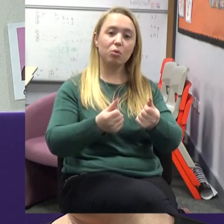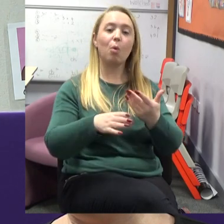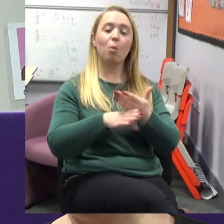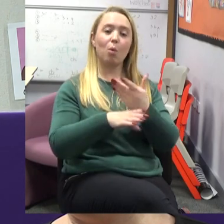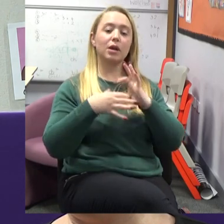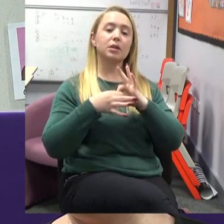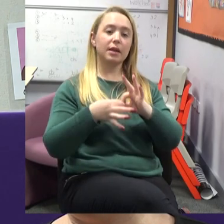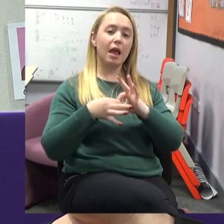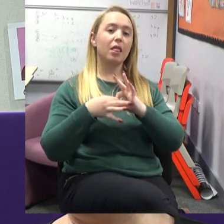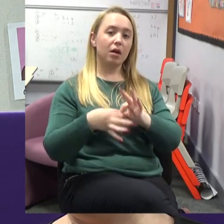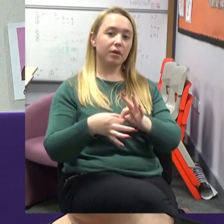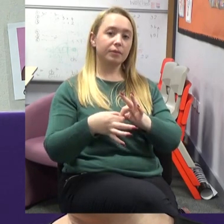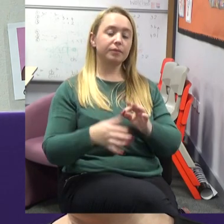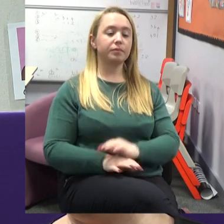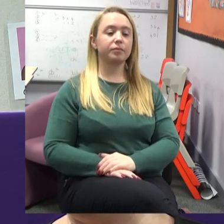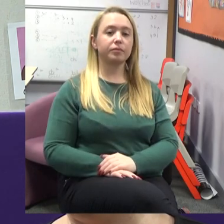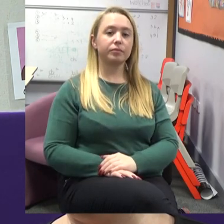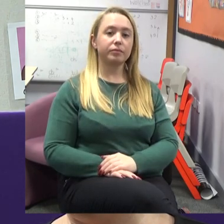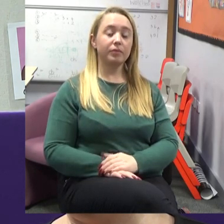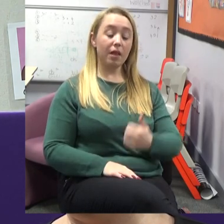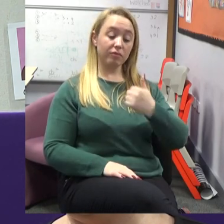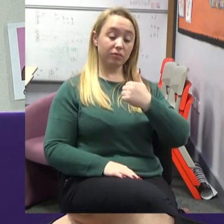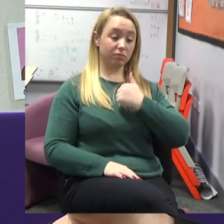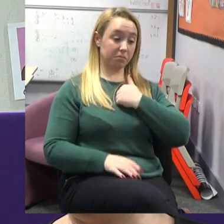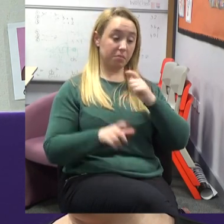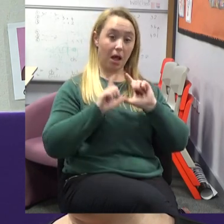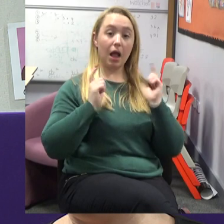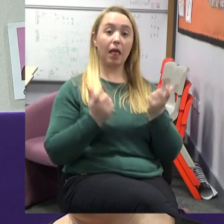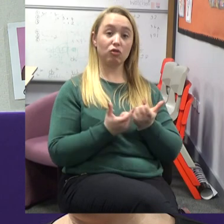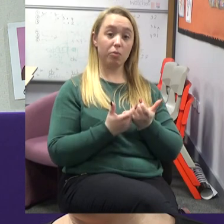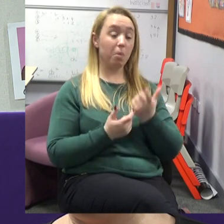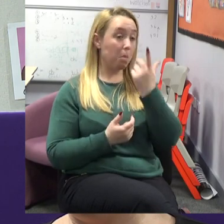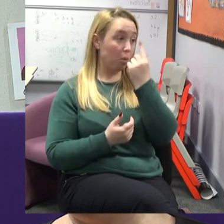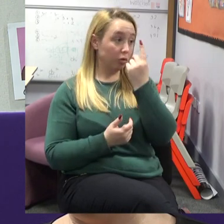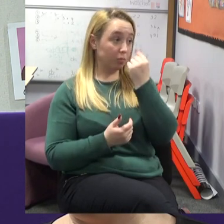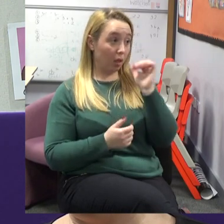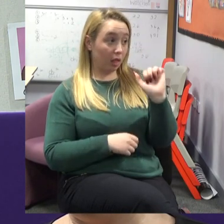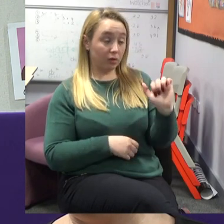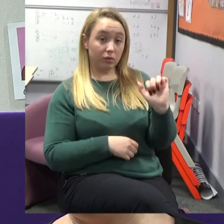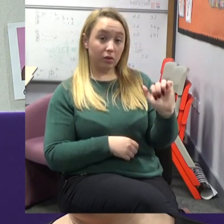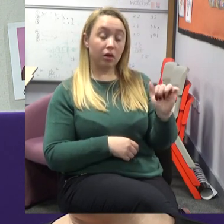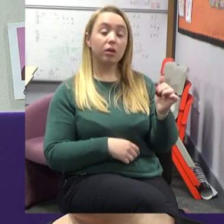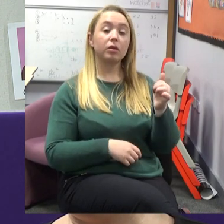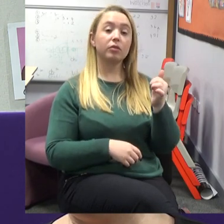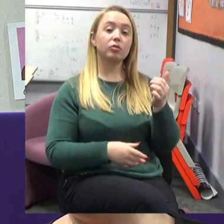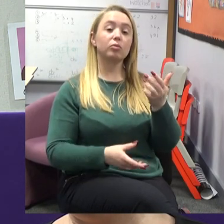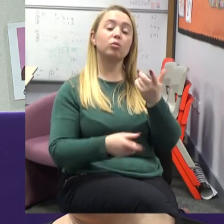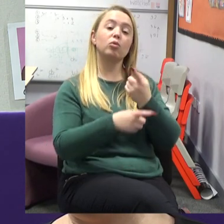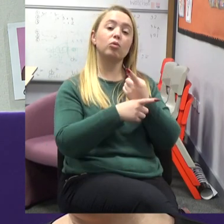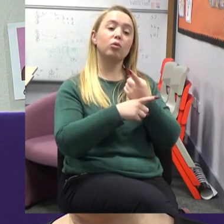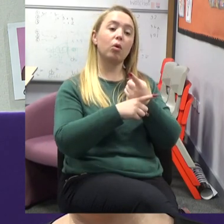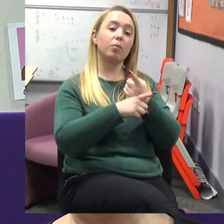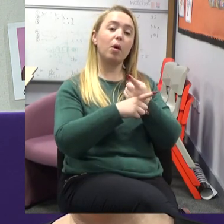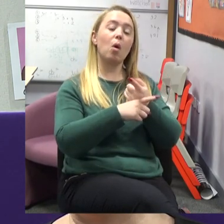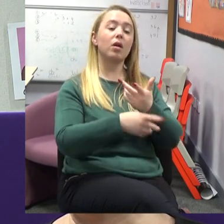Another aspect within my classroom, certainly and possibly yours, is when you're doing learning conversations in classrooms and you've got paired